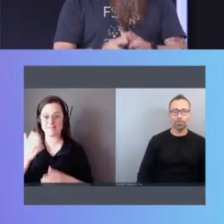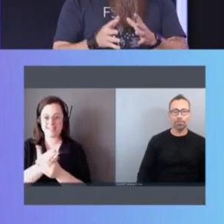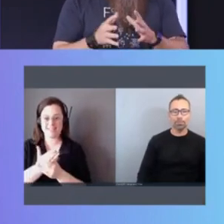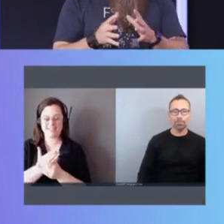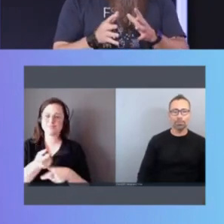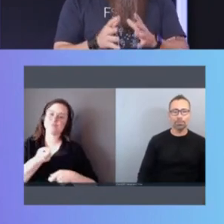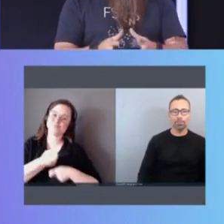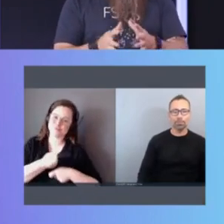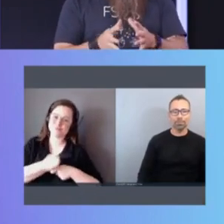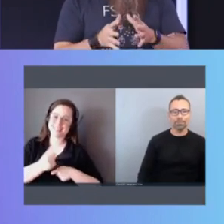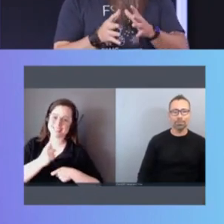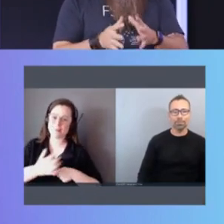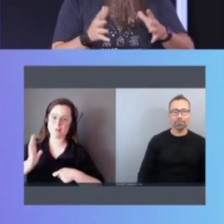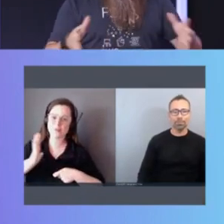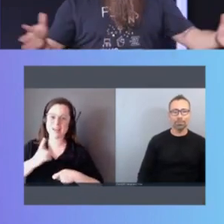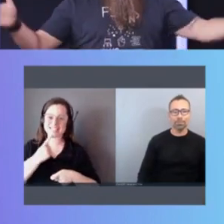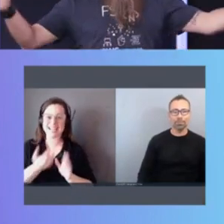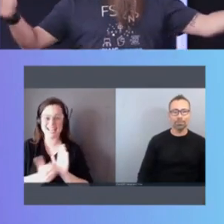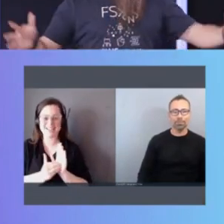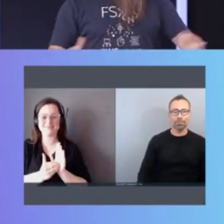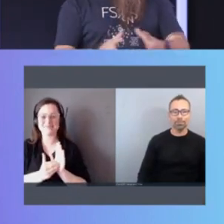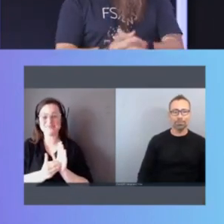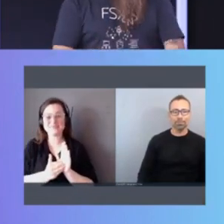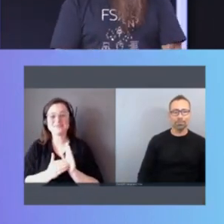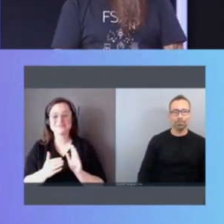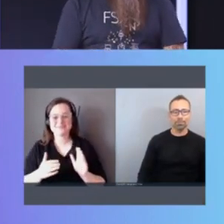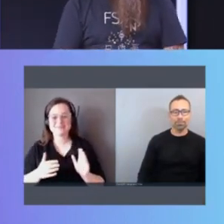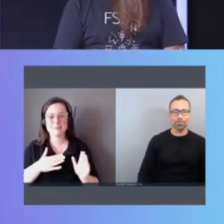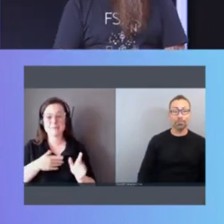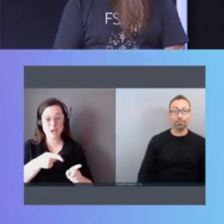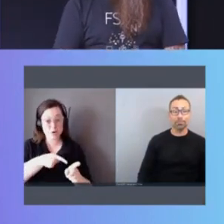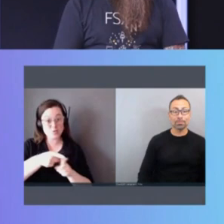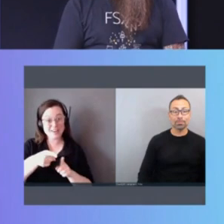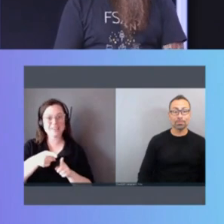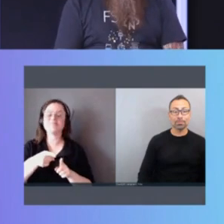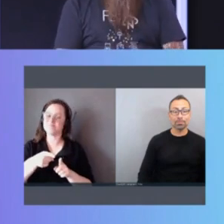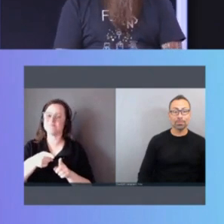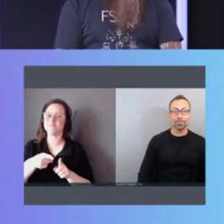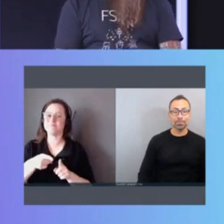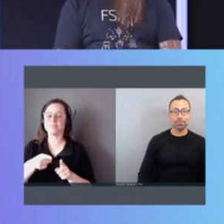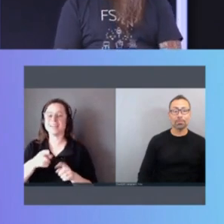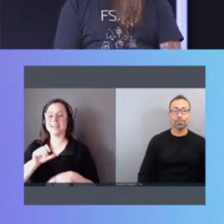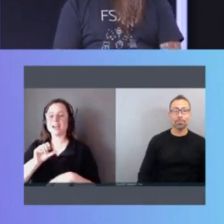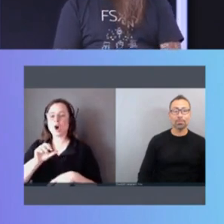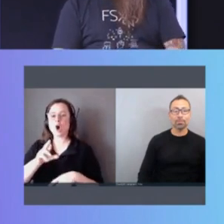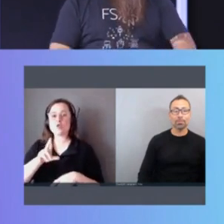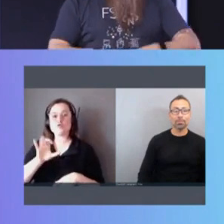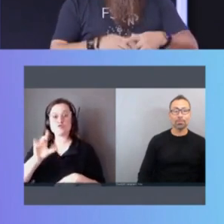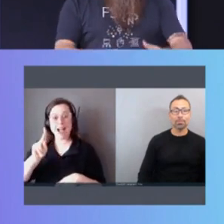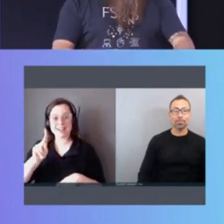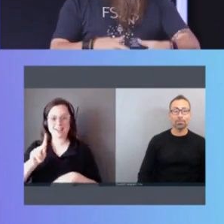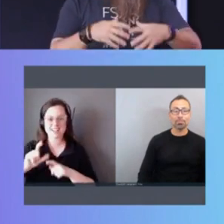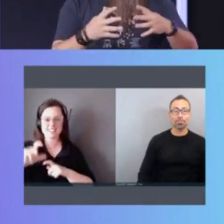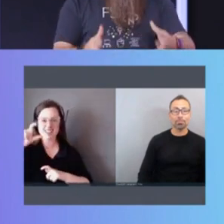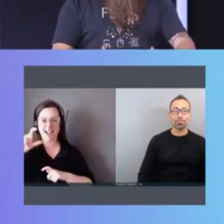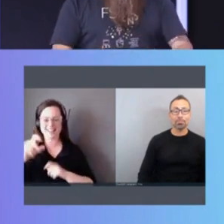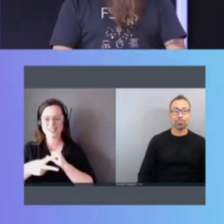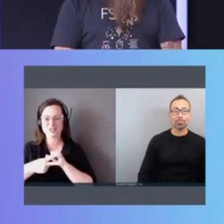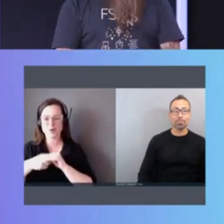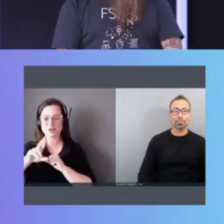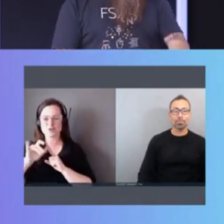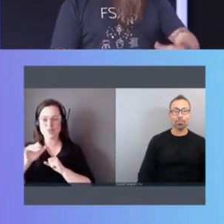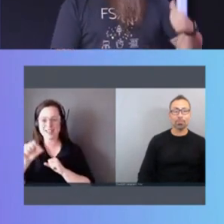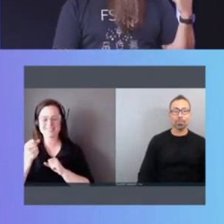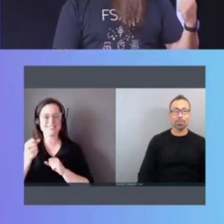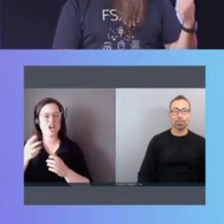again. I used to, I made my career on stat racking and stacking storage arrays, servers, all of